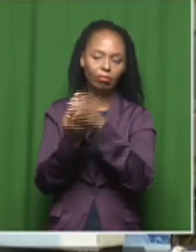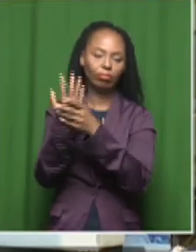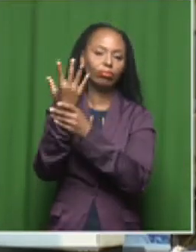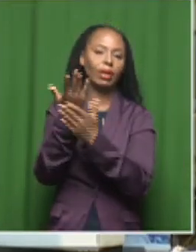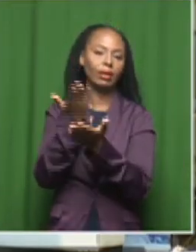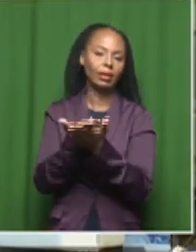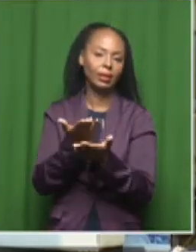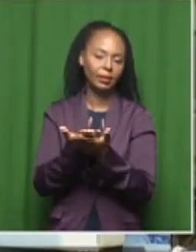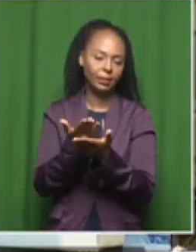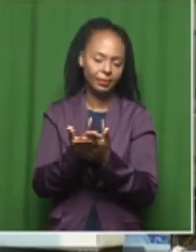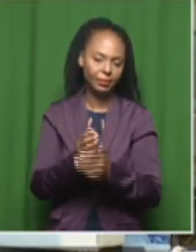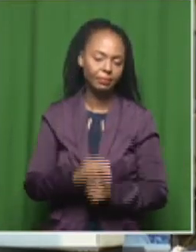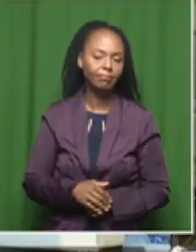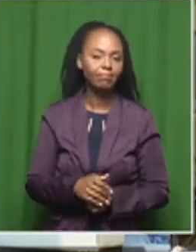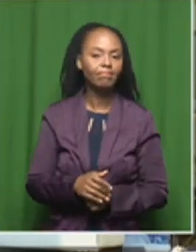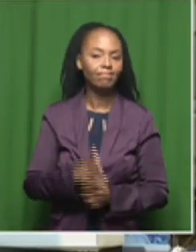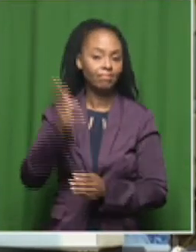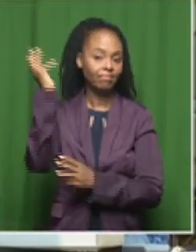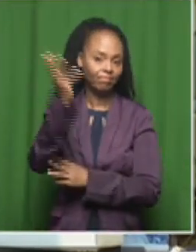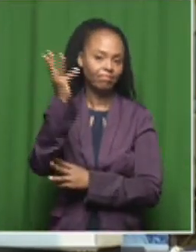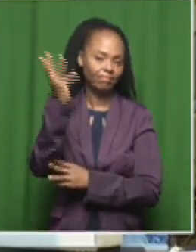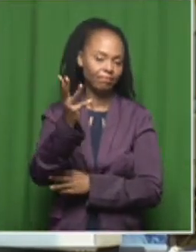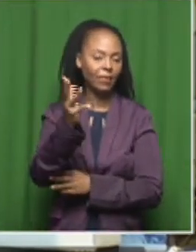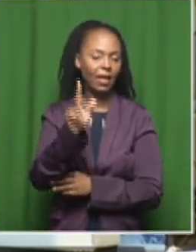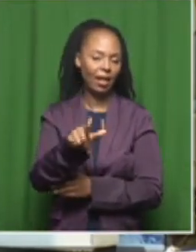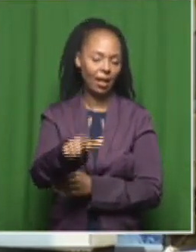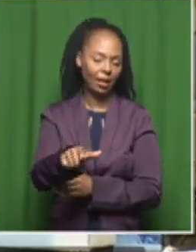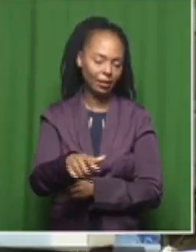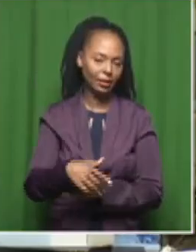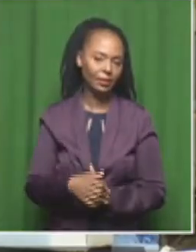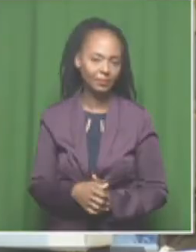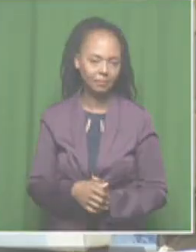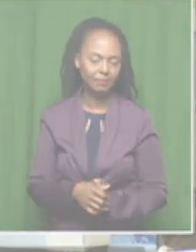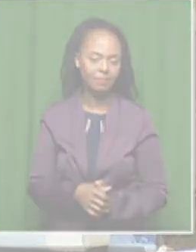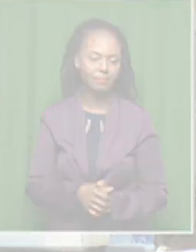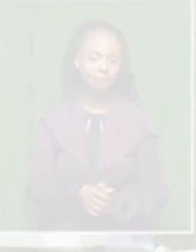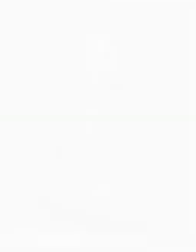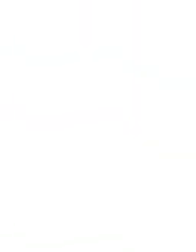about all of this later on when you come back to us here at the CSIR.